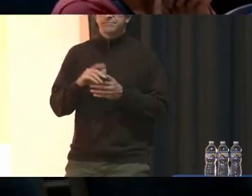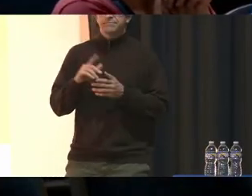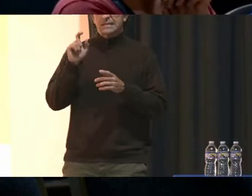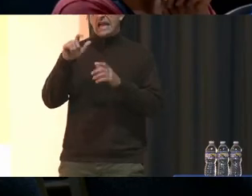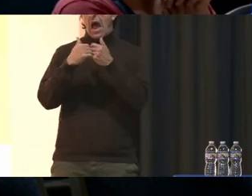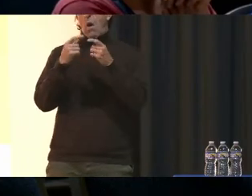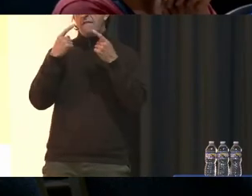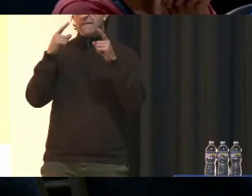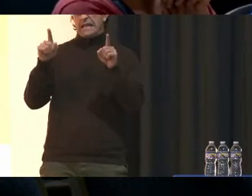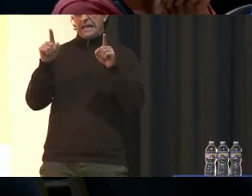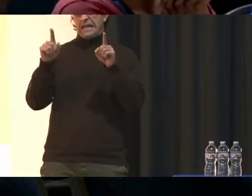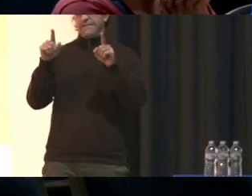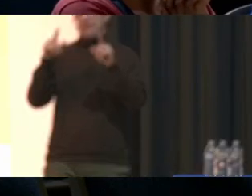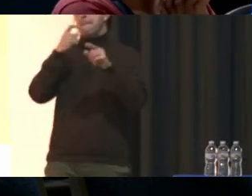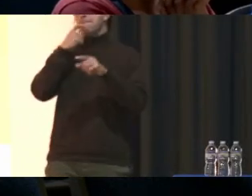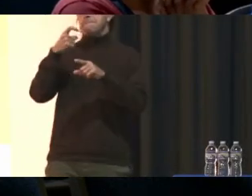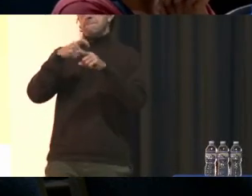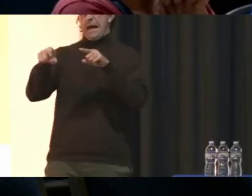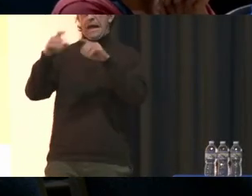Since I go to High Point High School